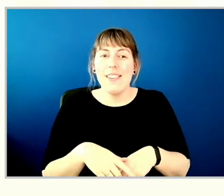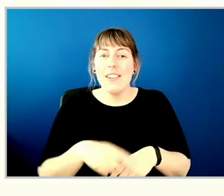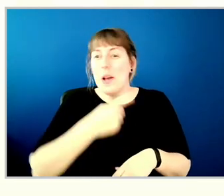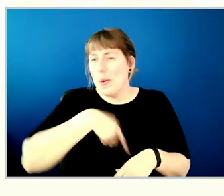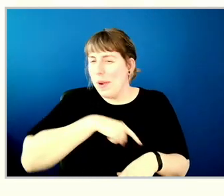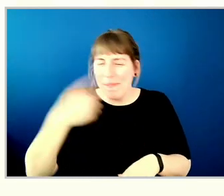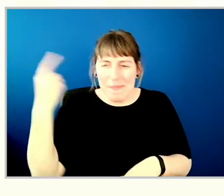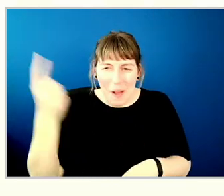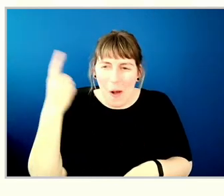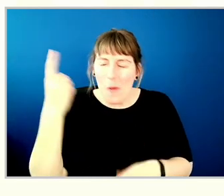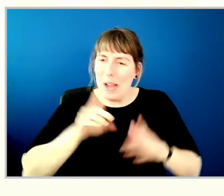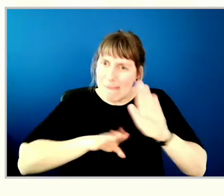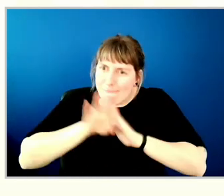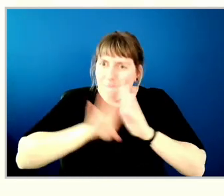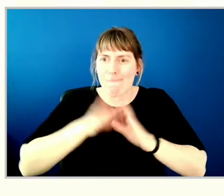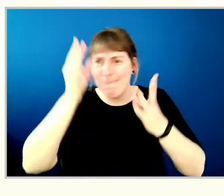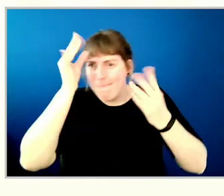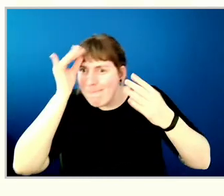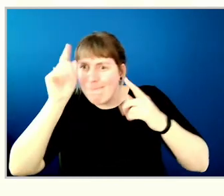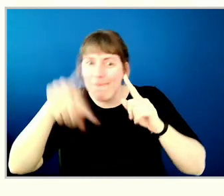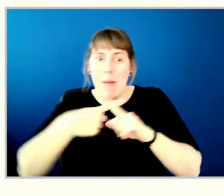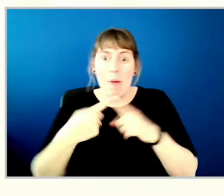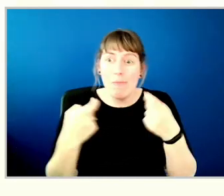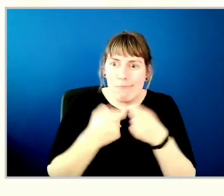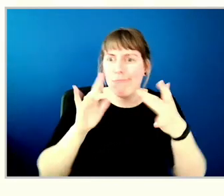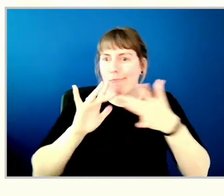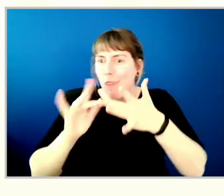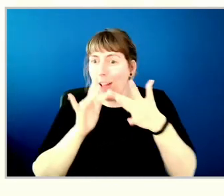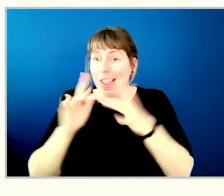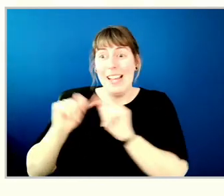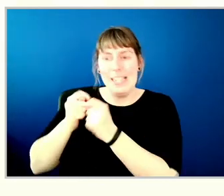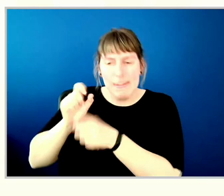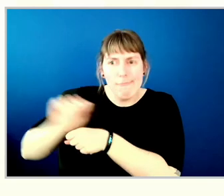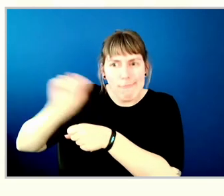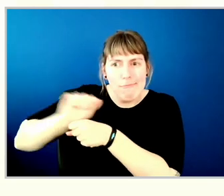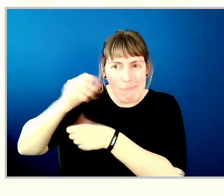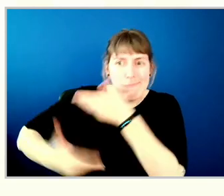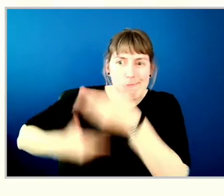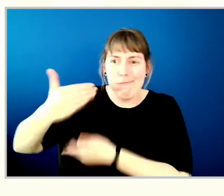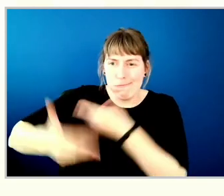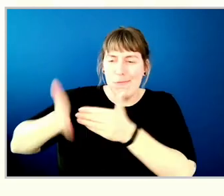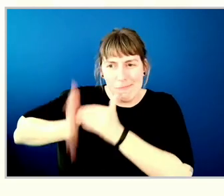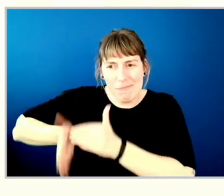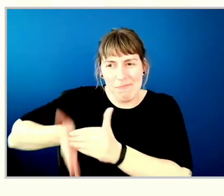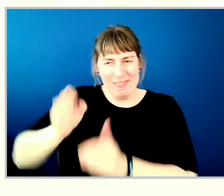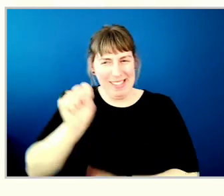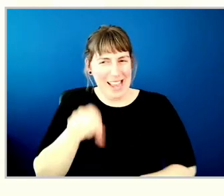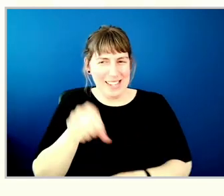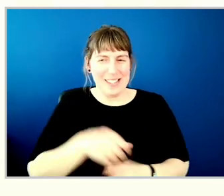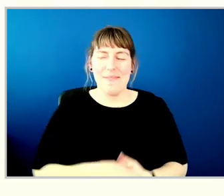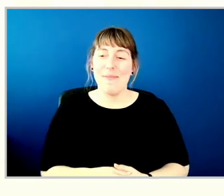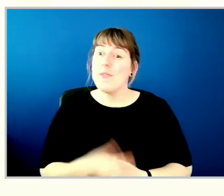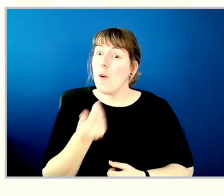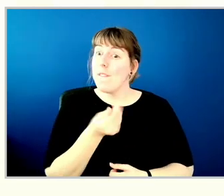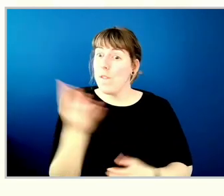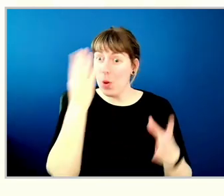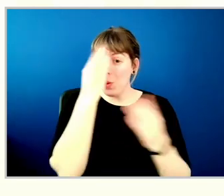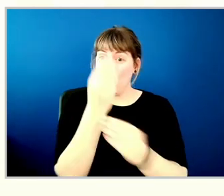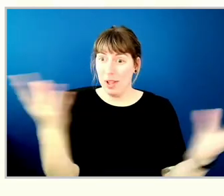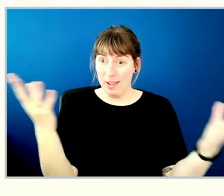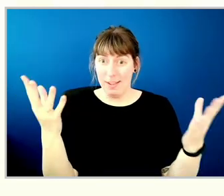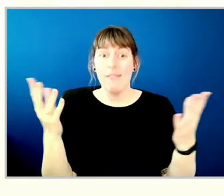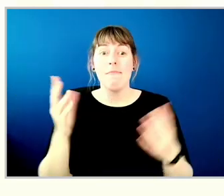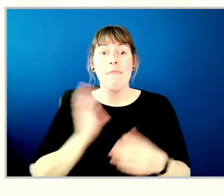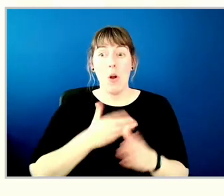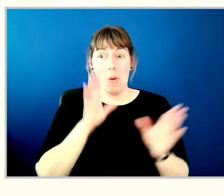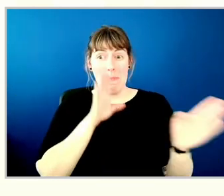thinking about our overall digital roadmap and the teams working hard to execute on it. So a few things that we do have on our roadmap that I